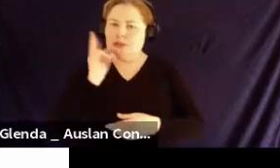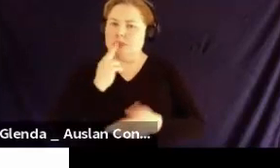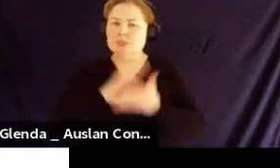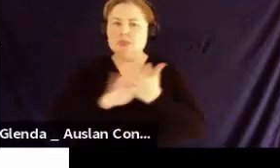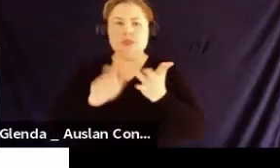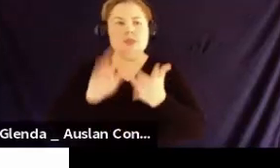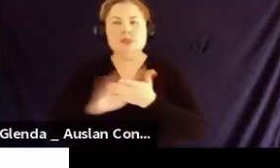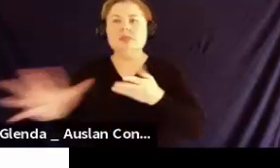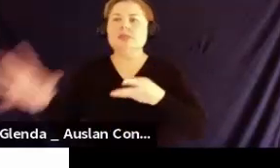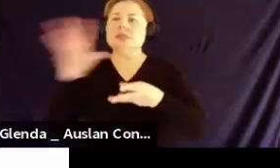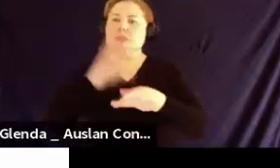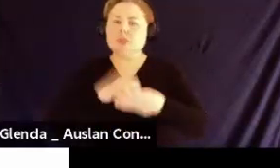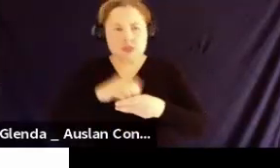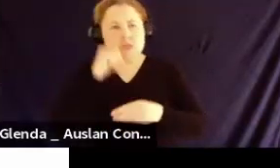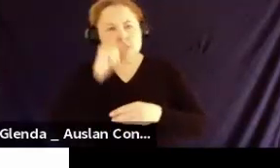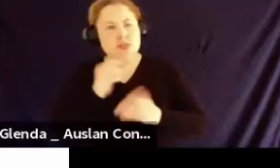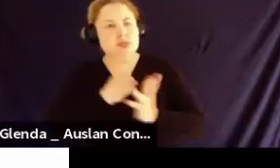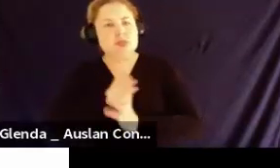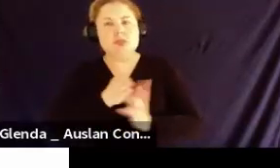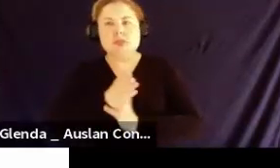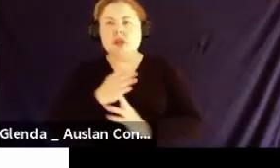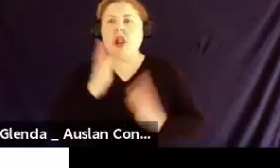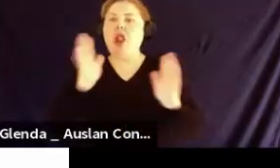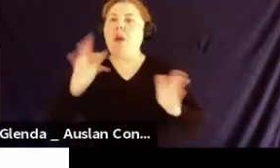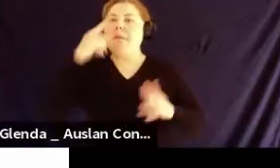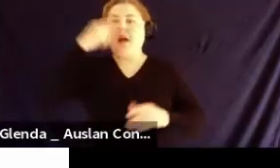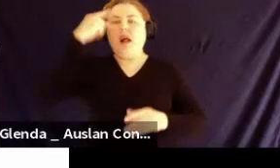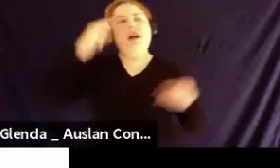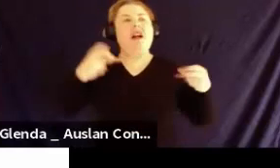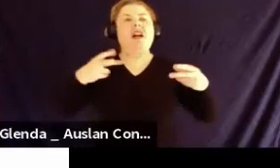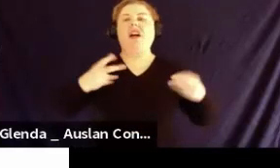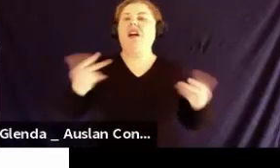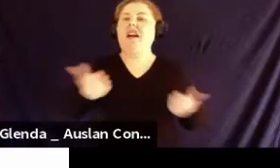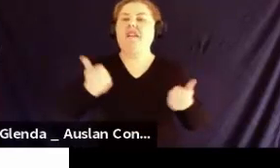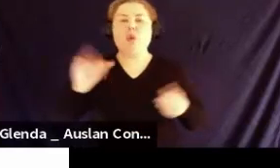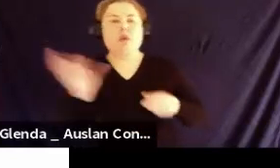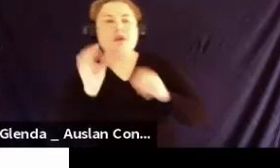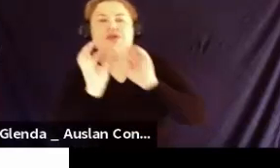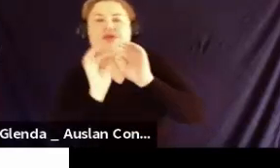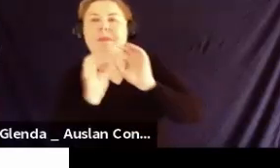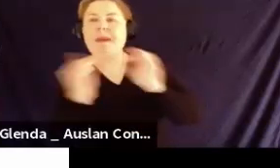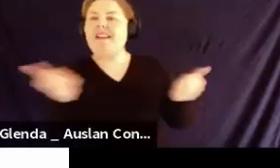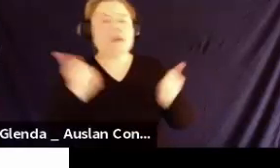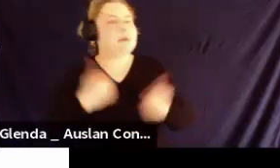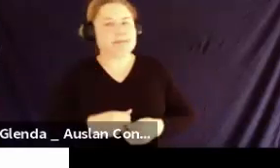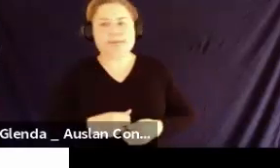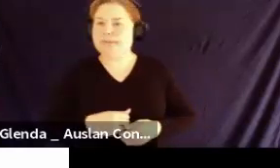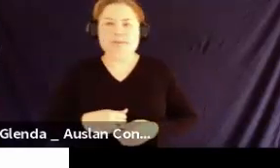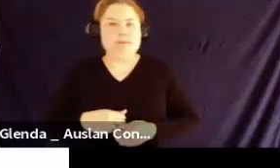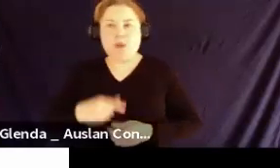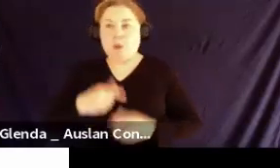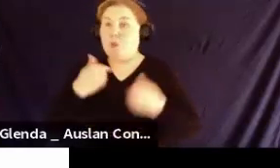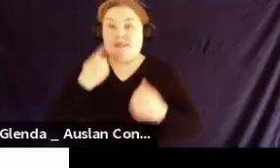people think just to provide the captioning or the interpreter is all that's needed. But as we found,